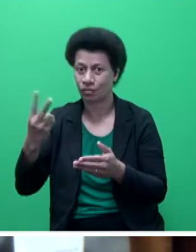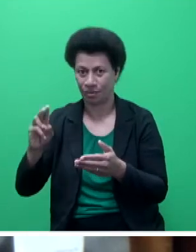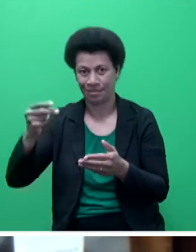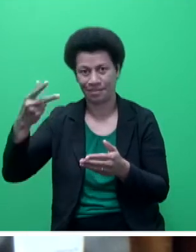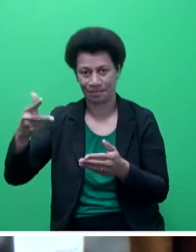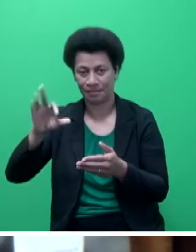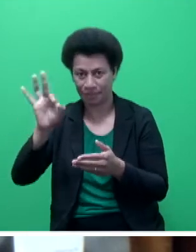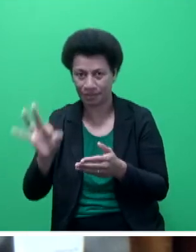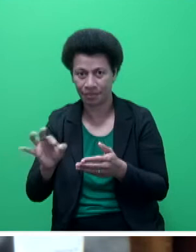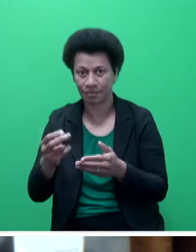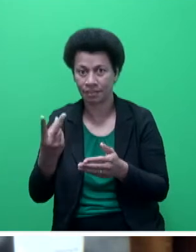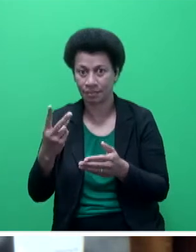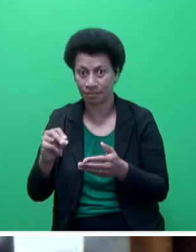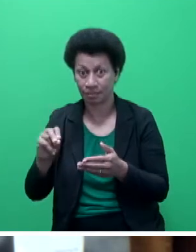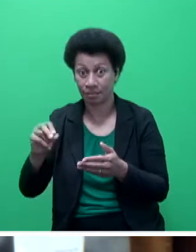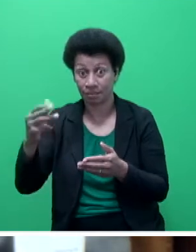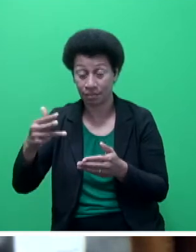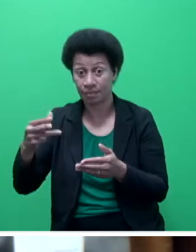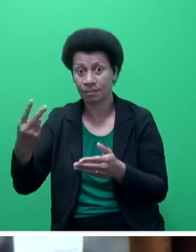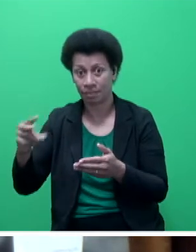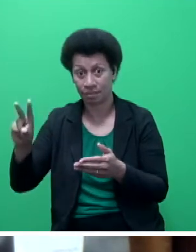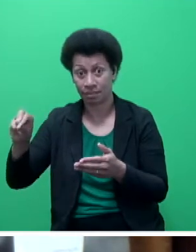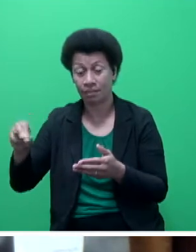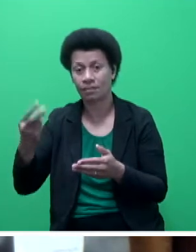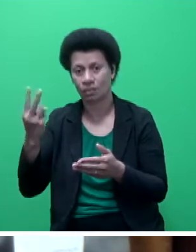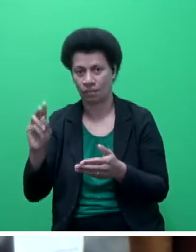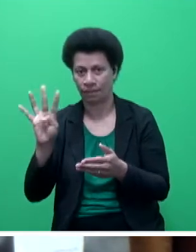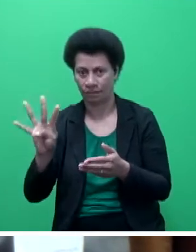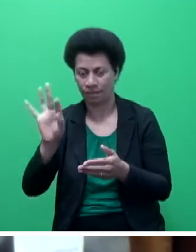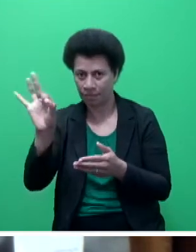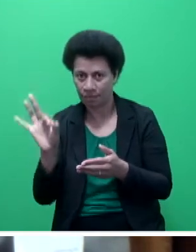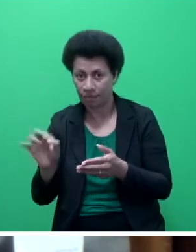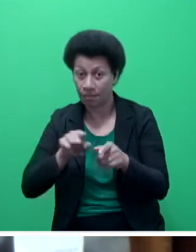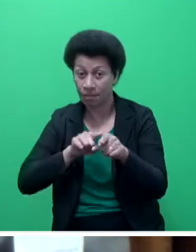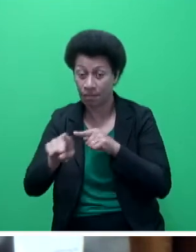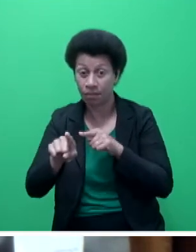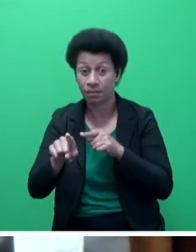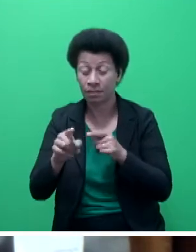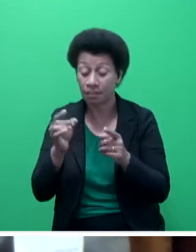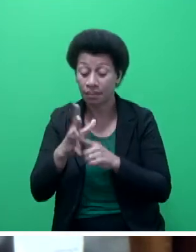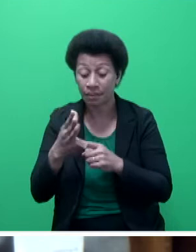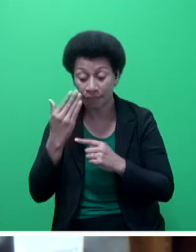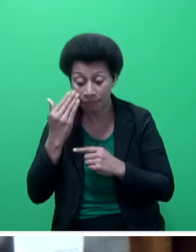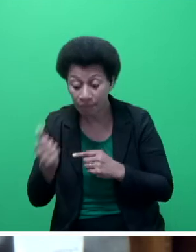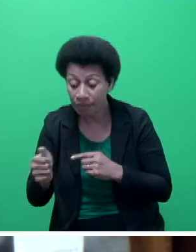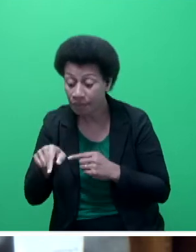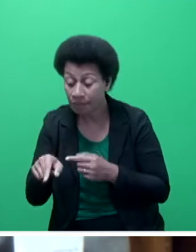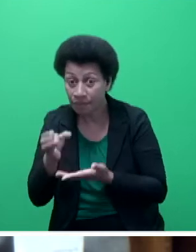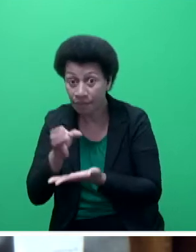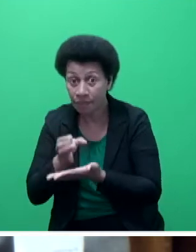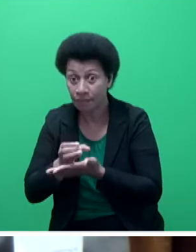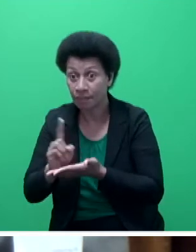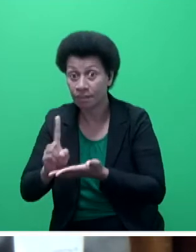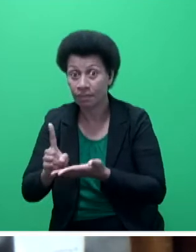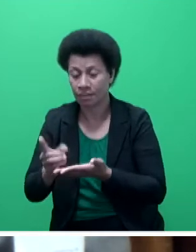2020, Mr Speaker, sir, is 24 per cent. The most important finding, Mr Speaker, sir, from this correction is that